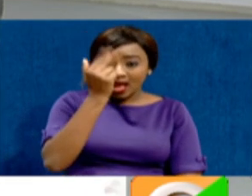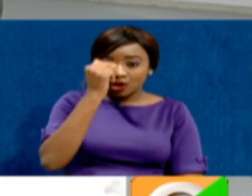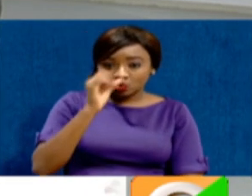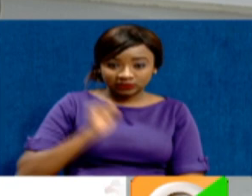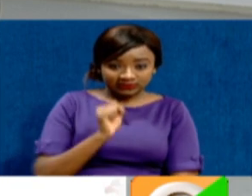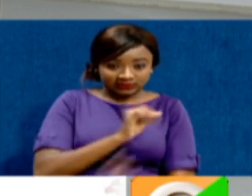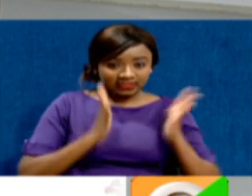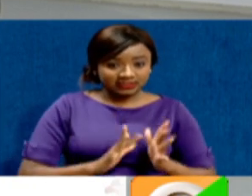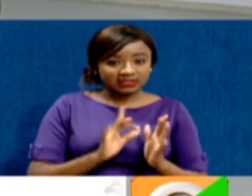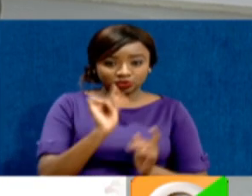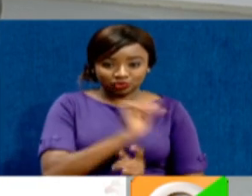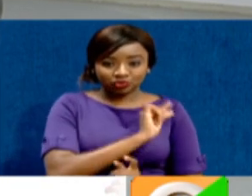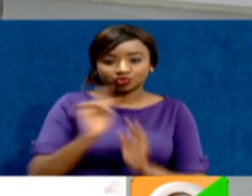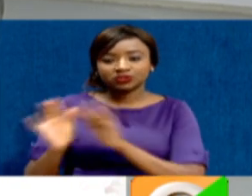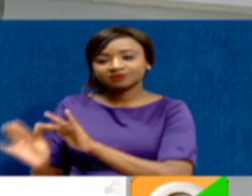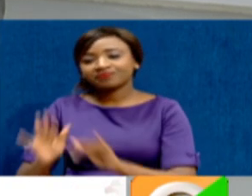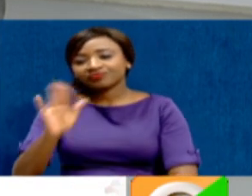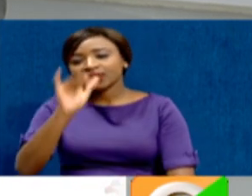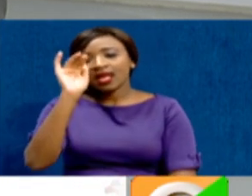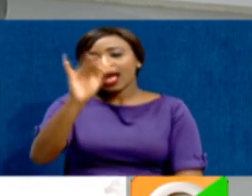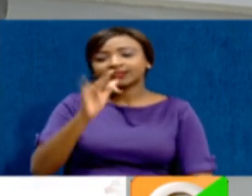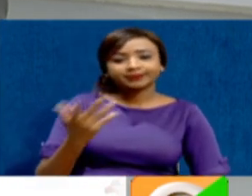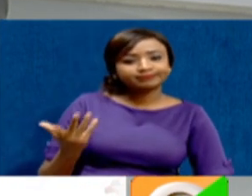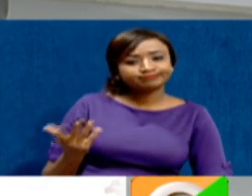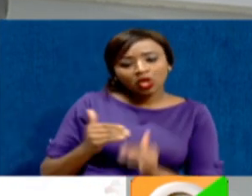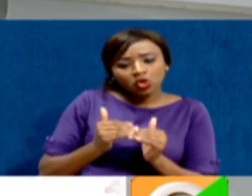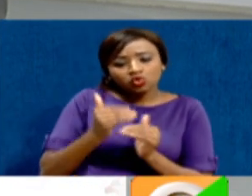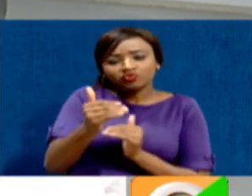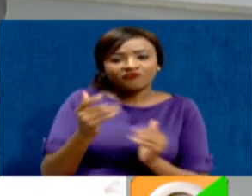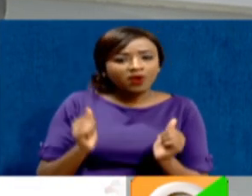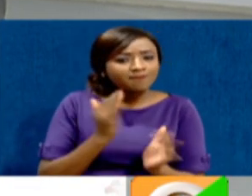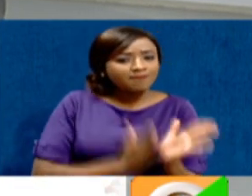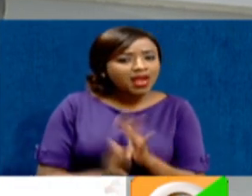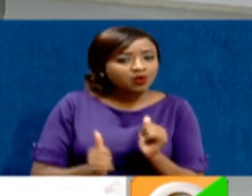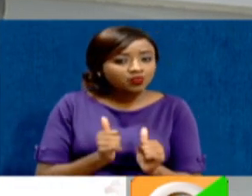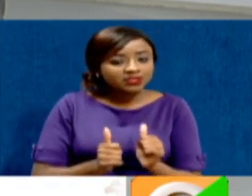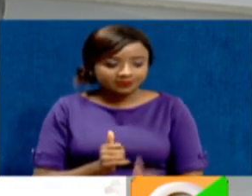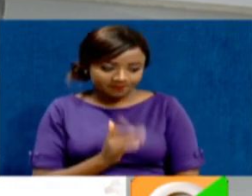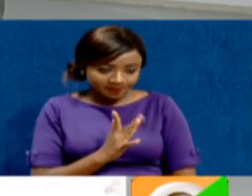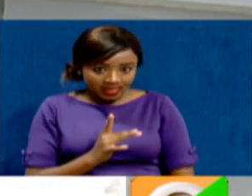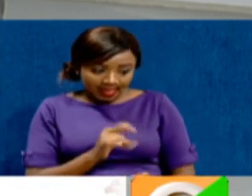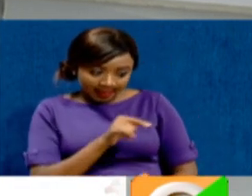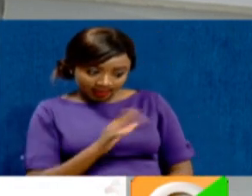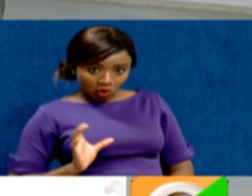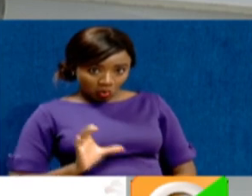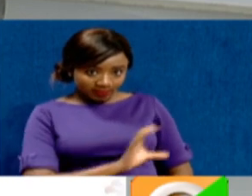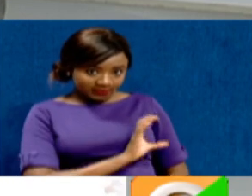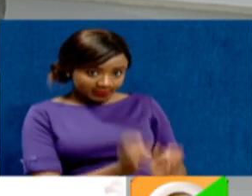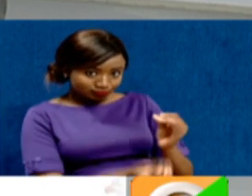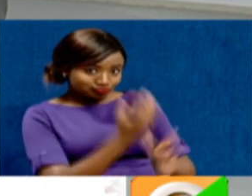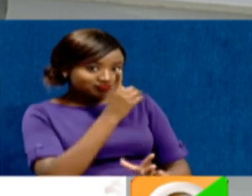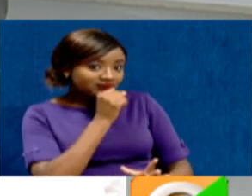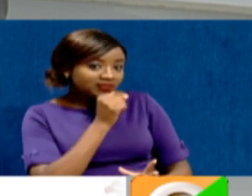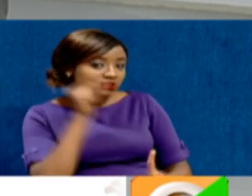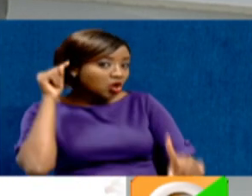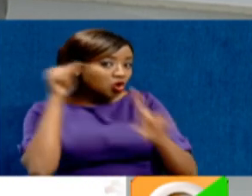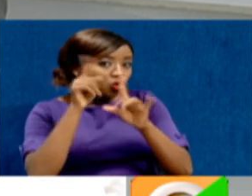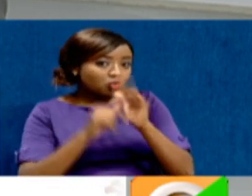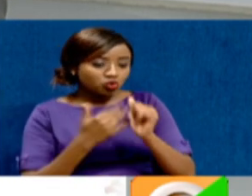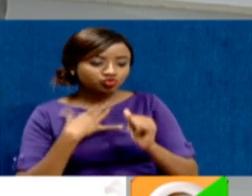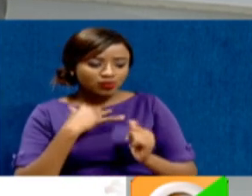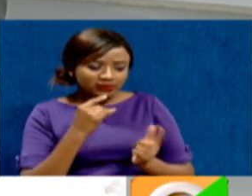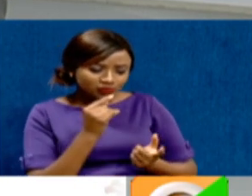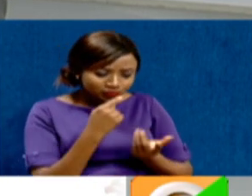and tails of all this. But, Gashuri, what then is the game plan from here? Basically, what now this committee will try to do is to find a